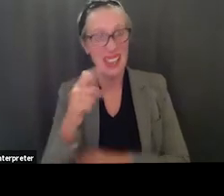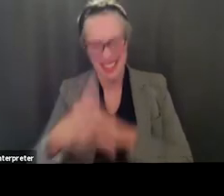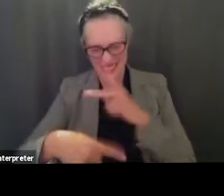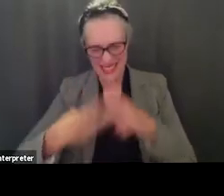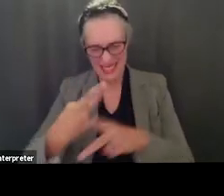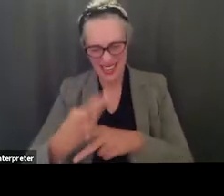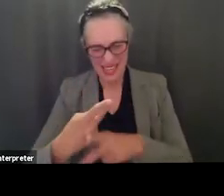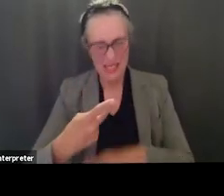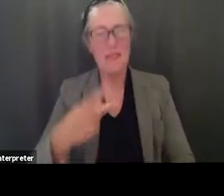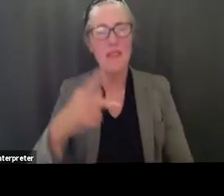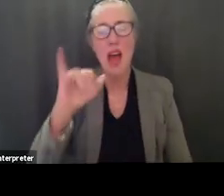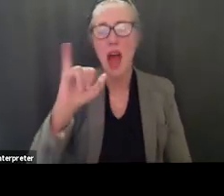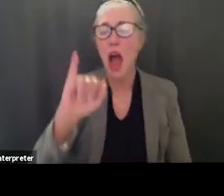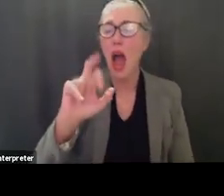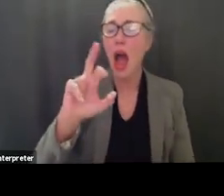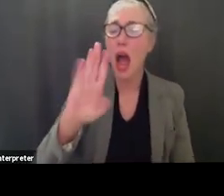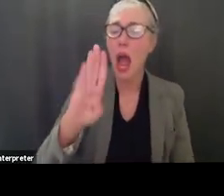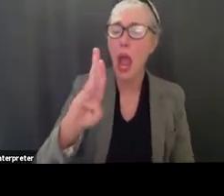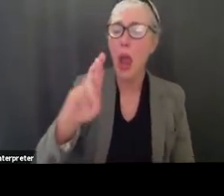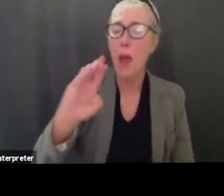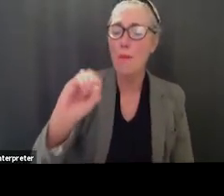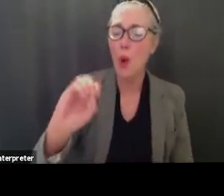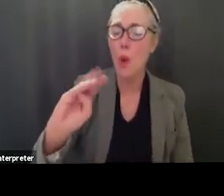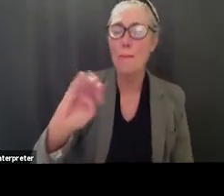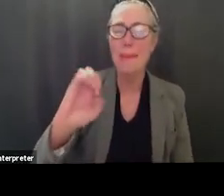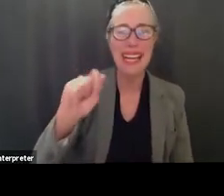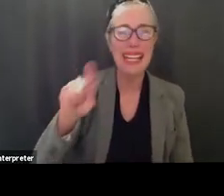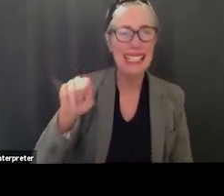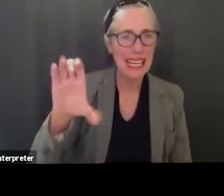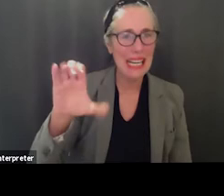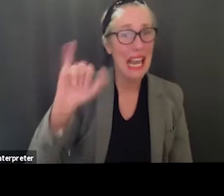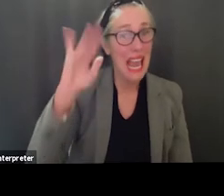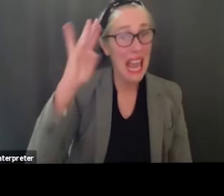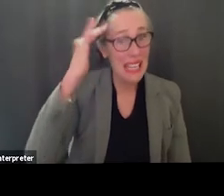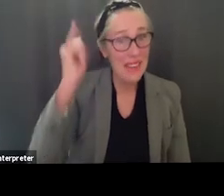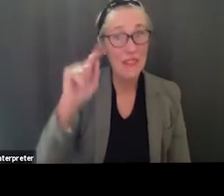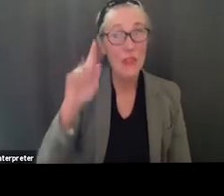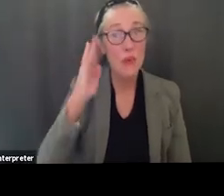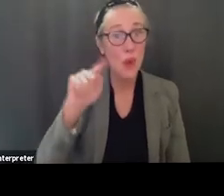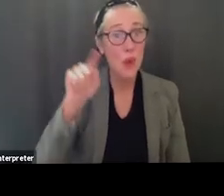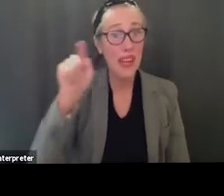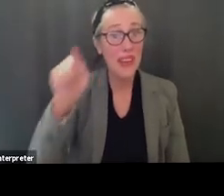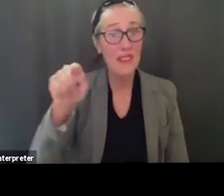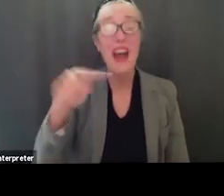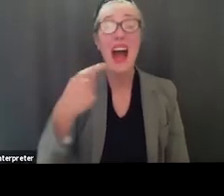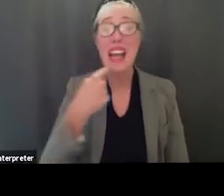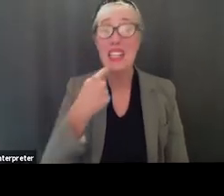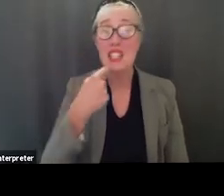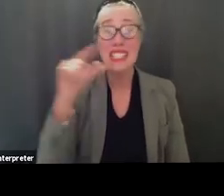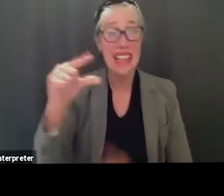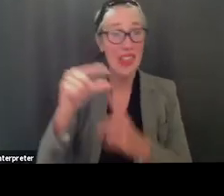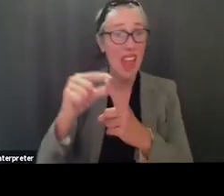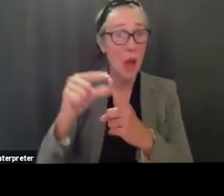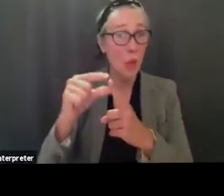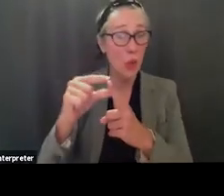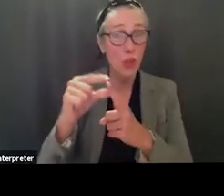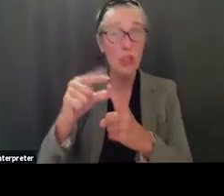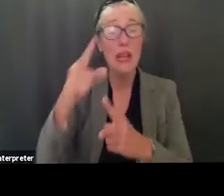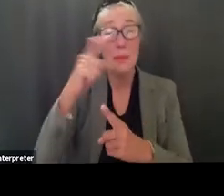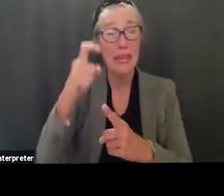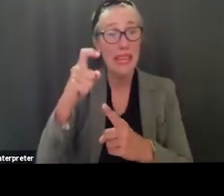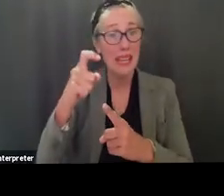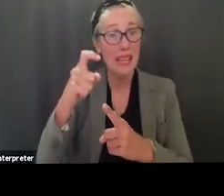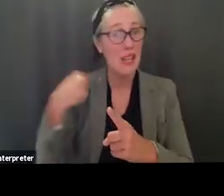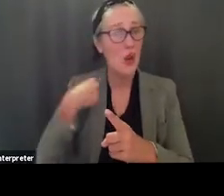word if we're in california this video could be removed from youtube because it just said that word because we're in the